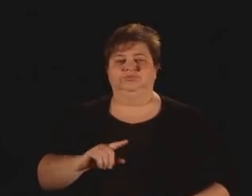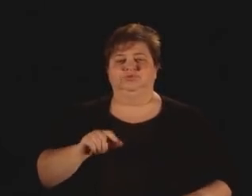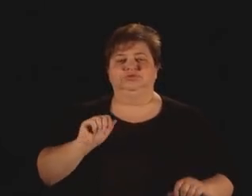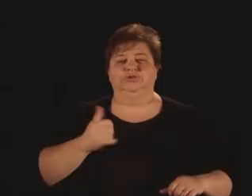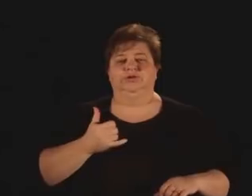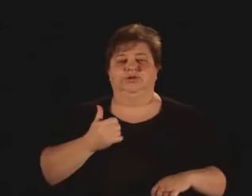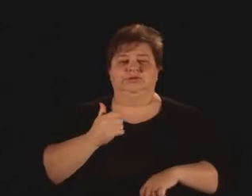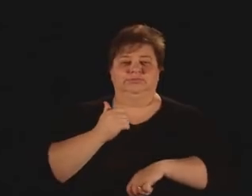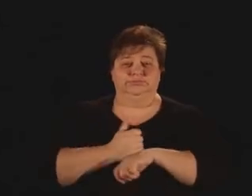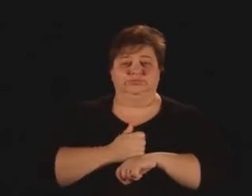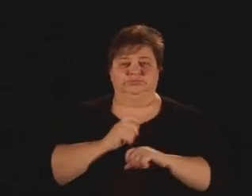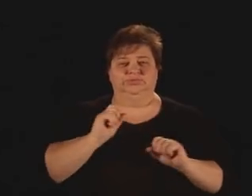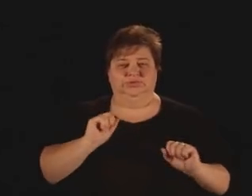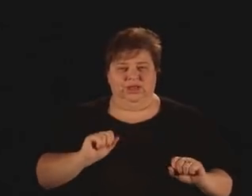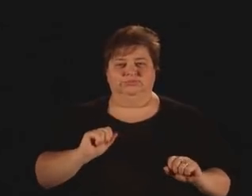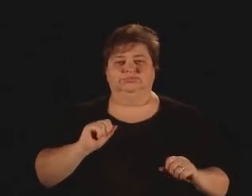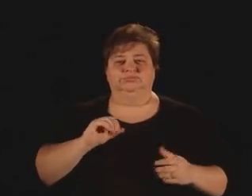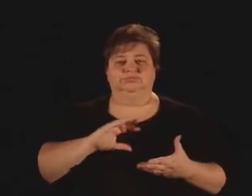So,